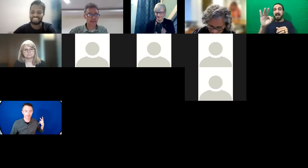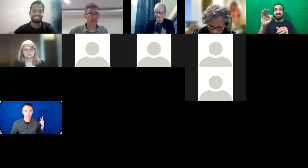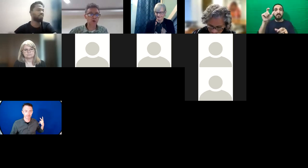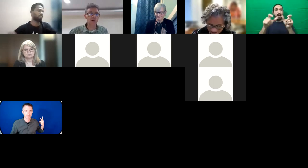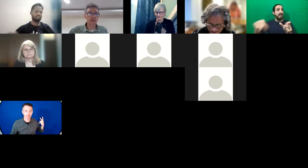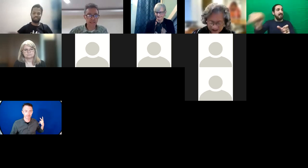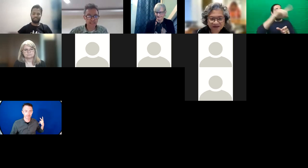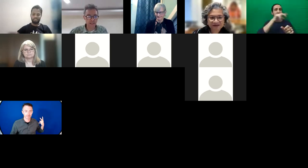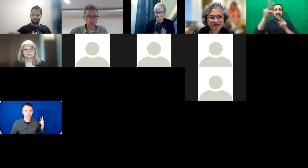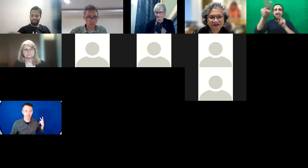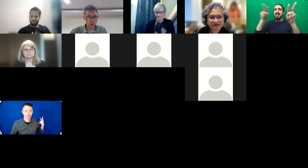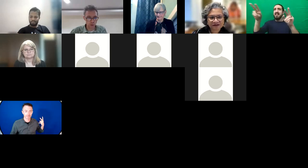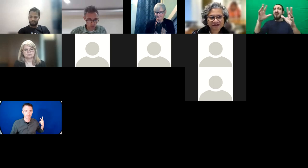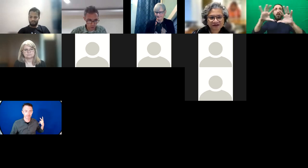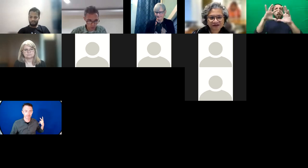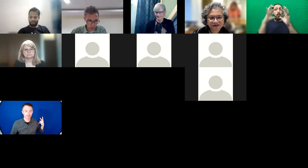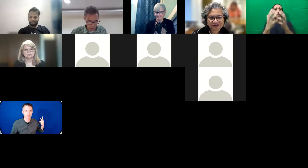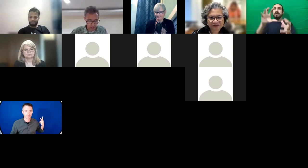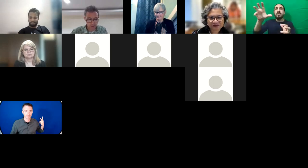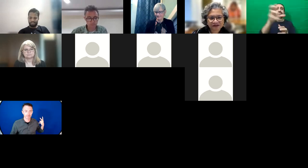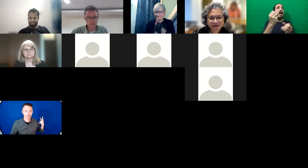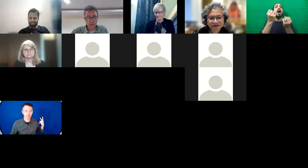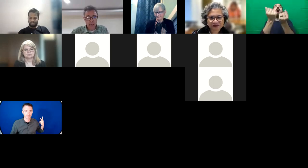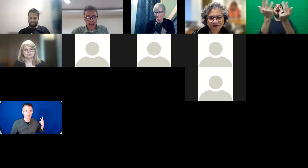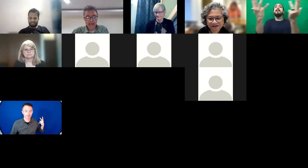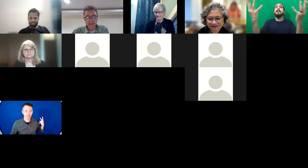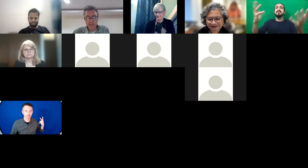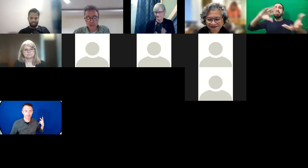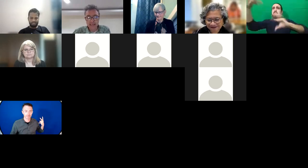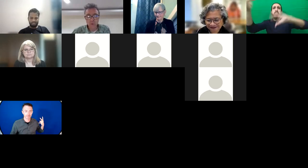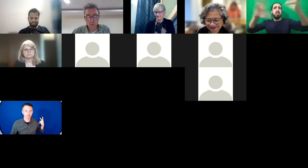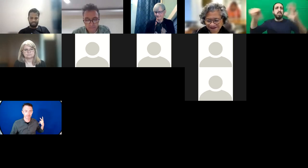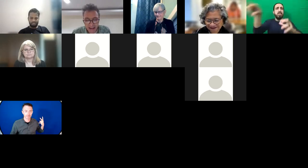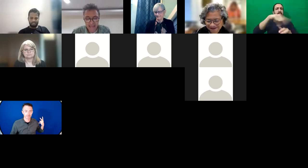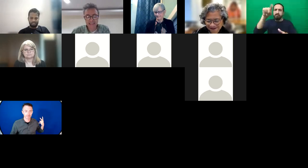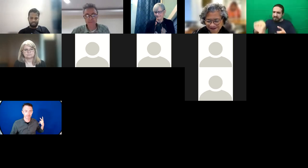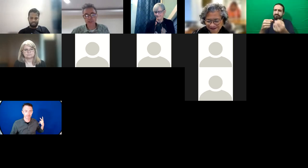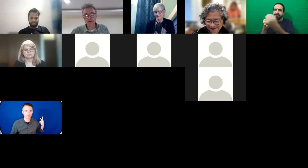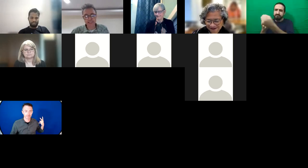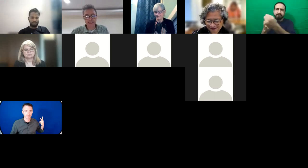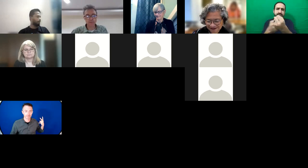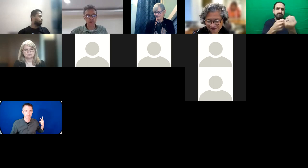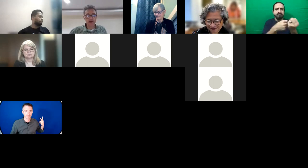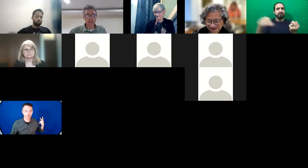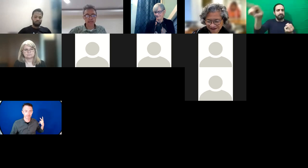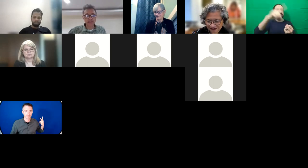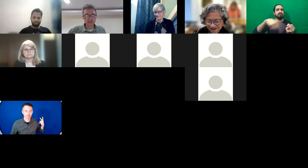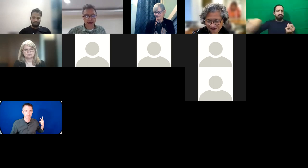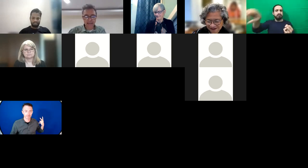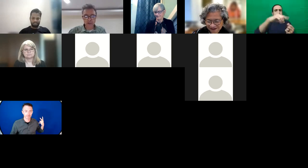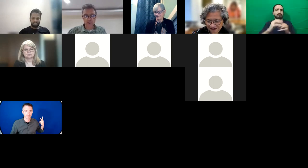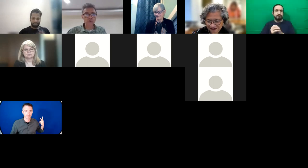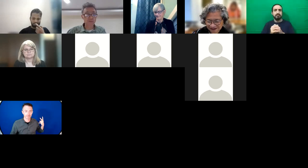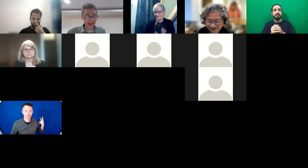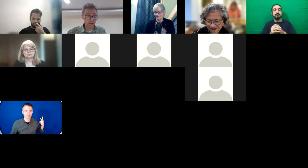it is the consumer that needs to contribute towards those costs. And thirdly, we need mechanisms that are accessible to the kind